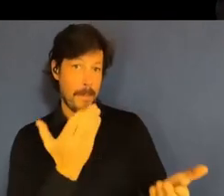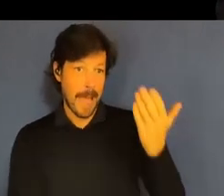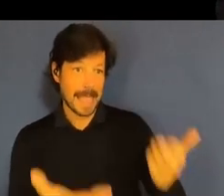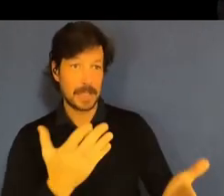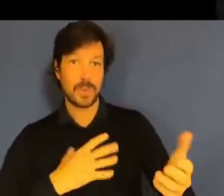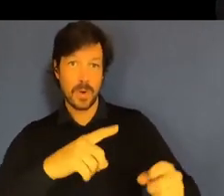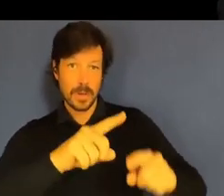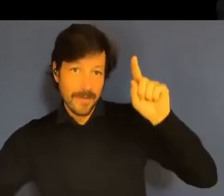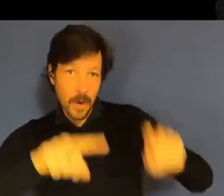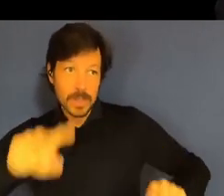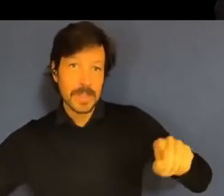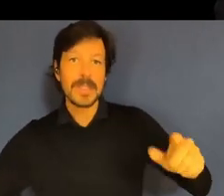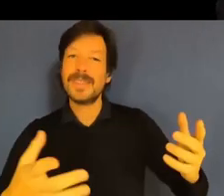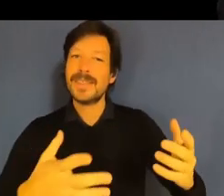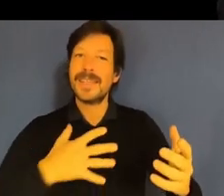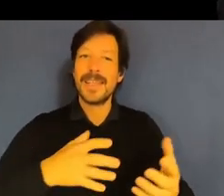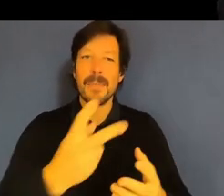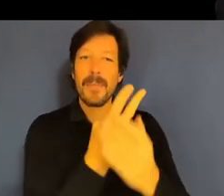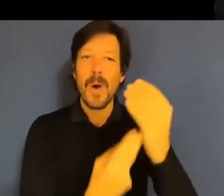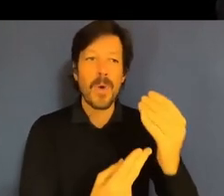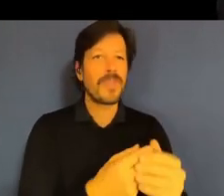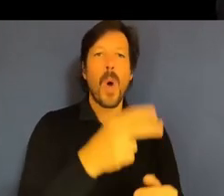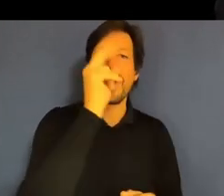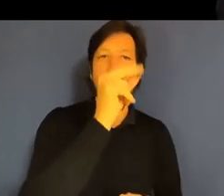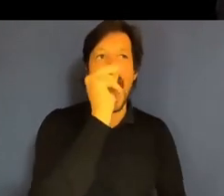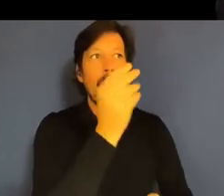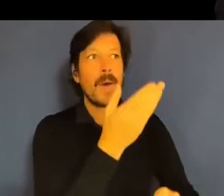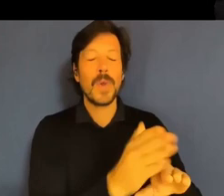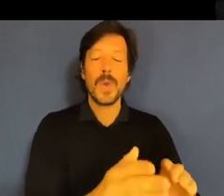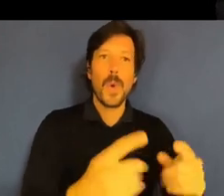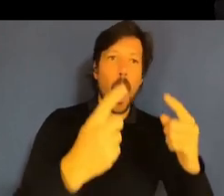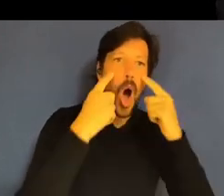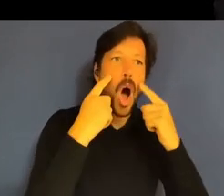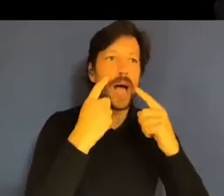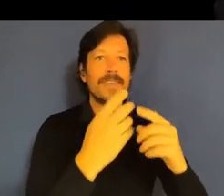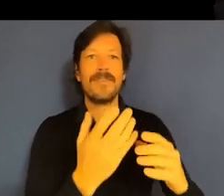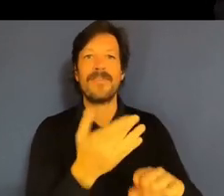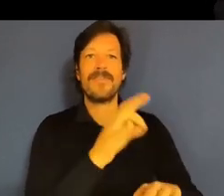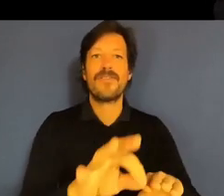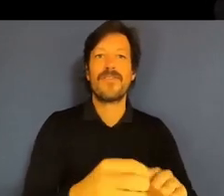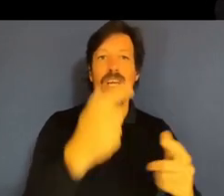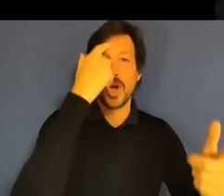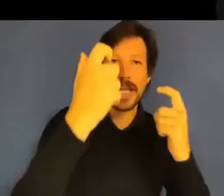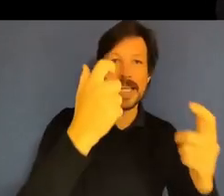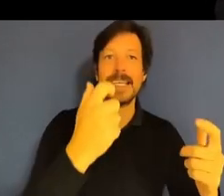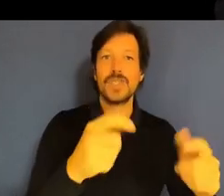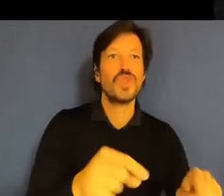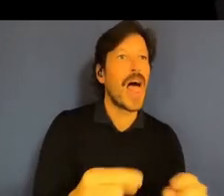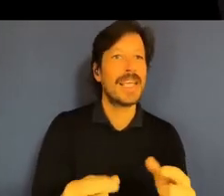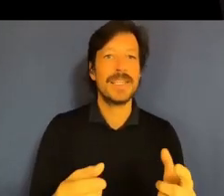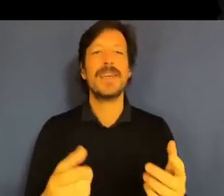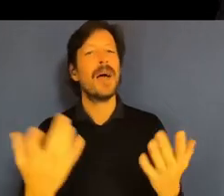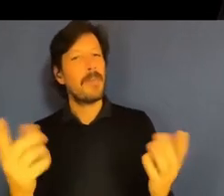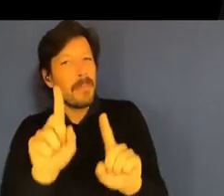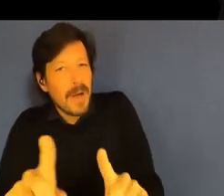you want to have your young, fresh ideas coming through, going to challenge the way you think, the way you do things. But you're still going want to have that experience and guile in the system